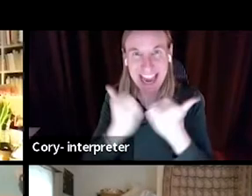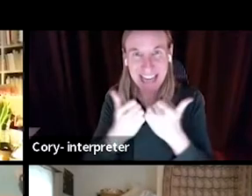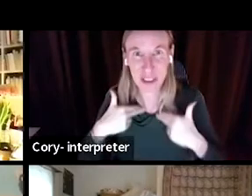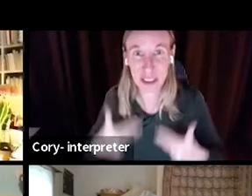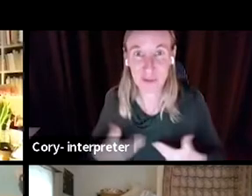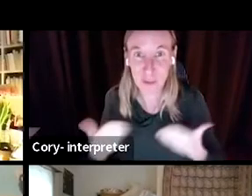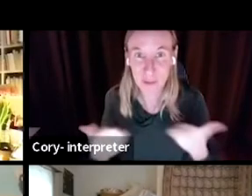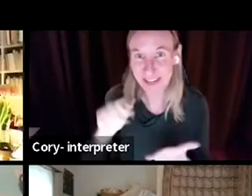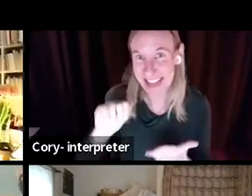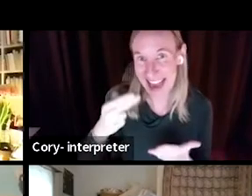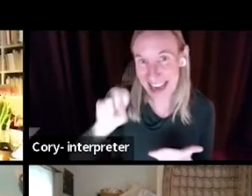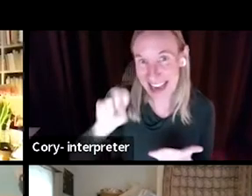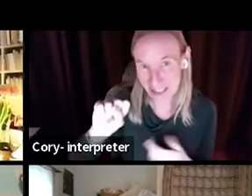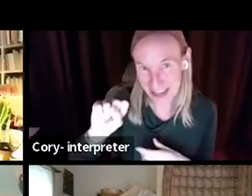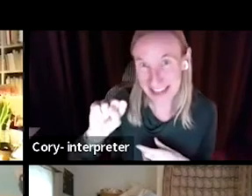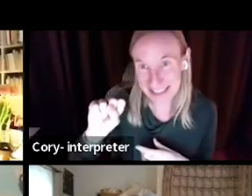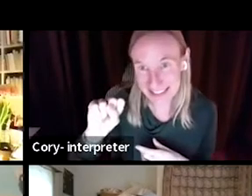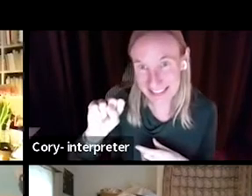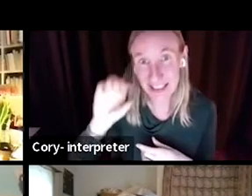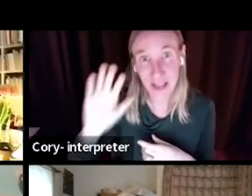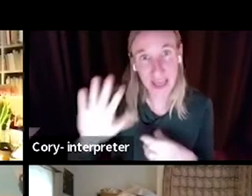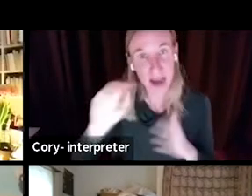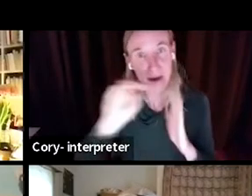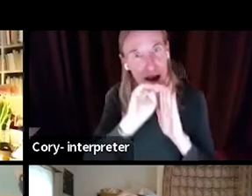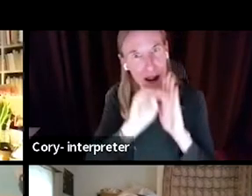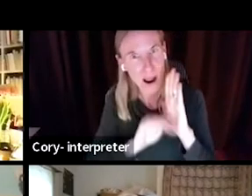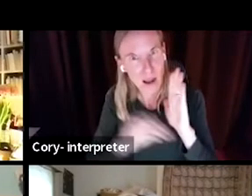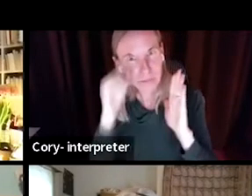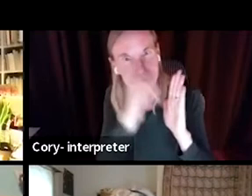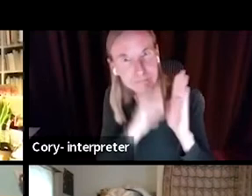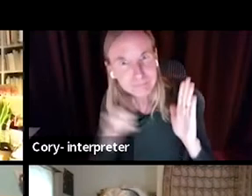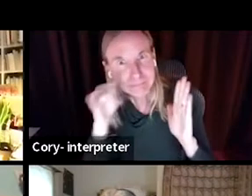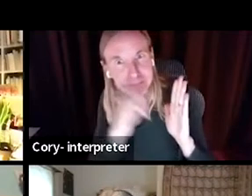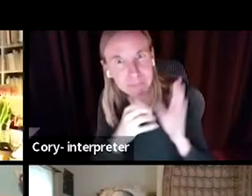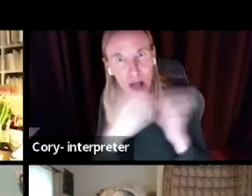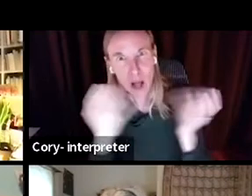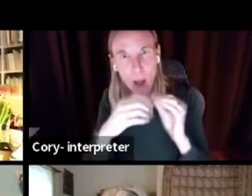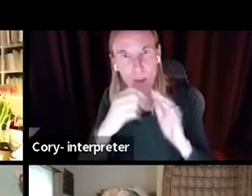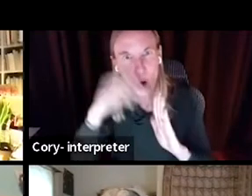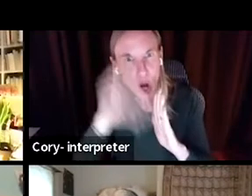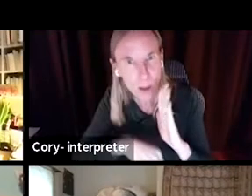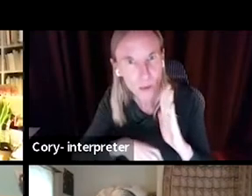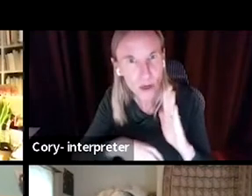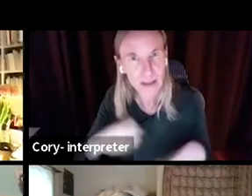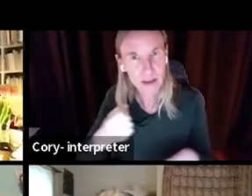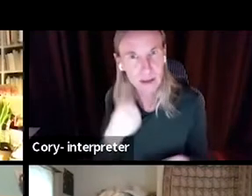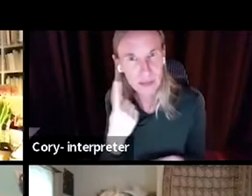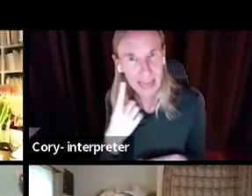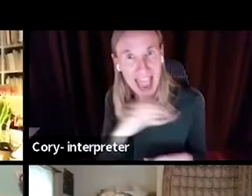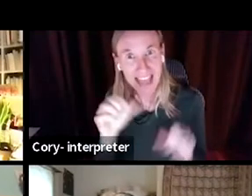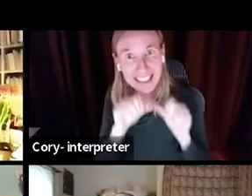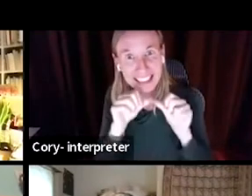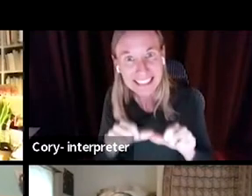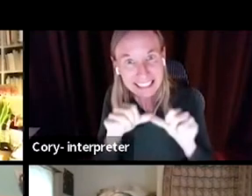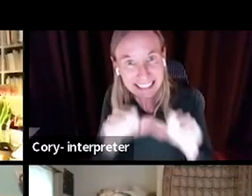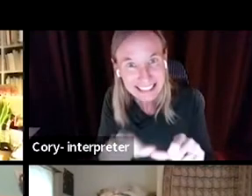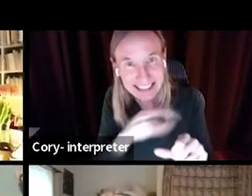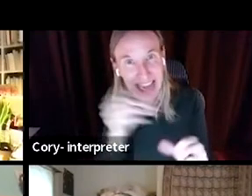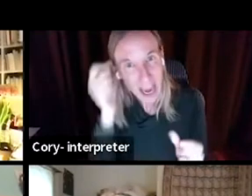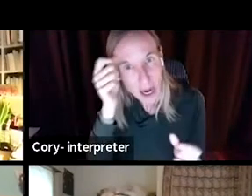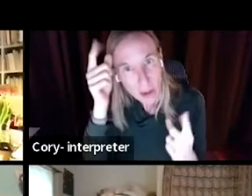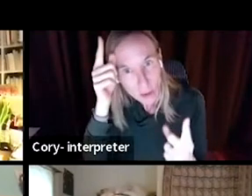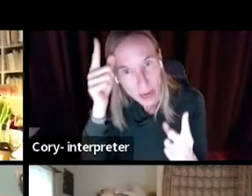Services portfolio. We have a lot more comprehension and consistency in